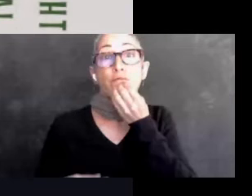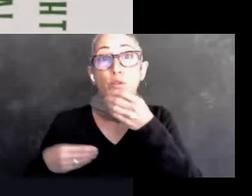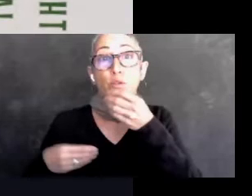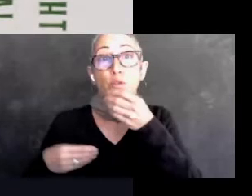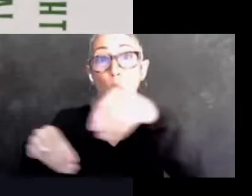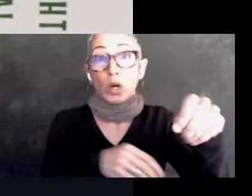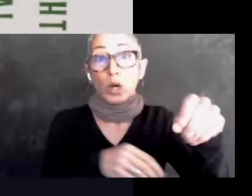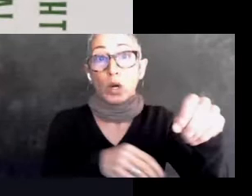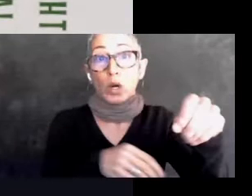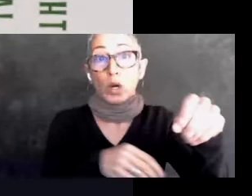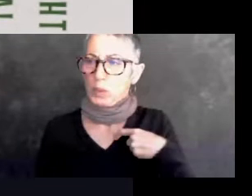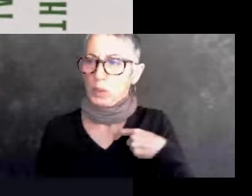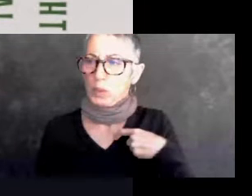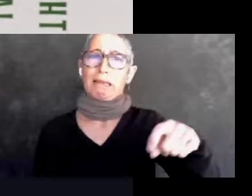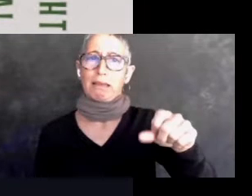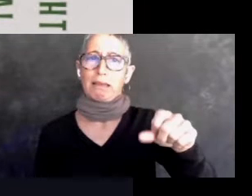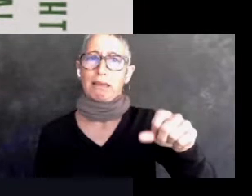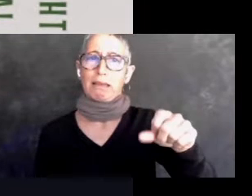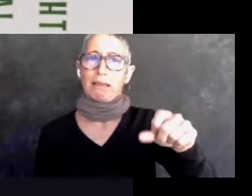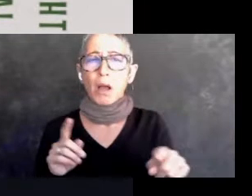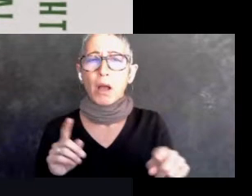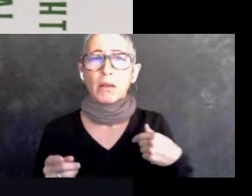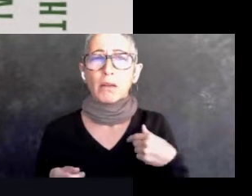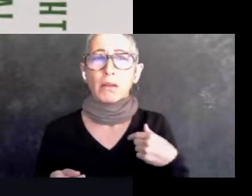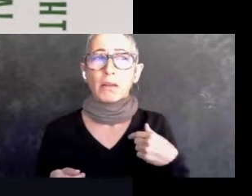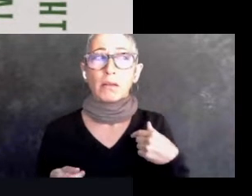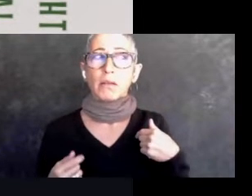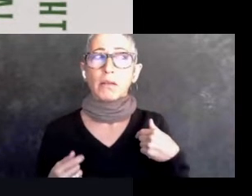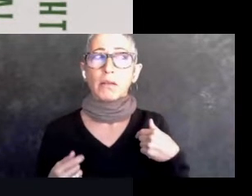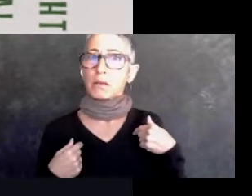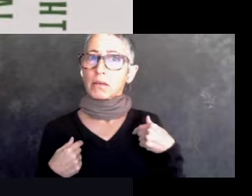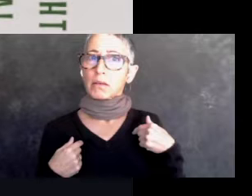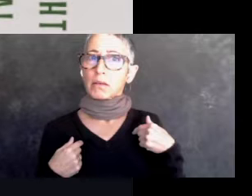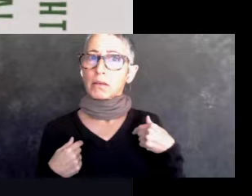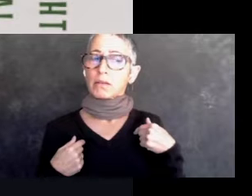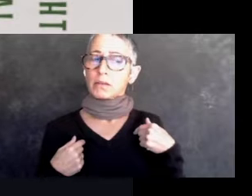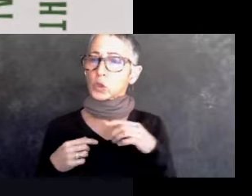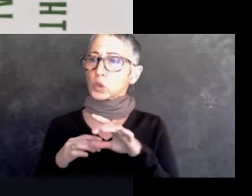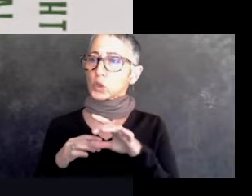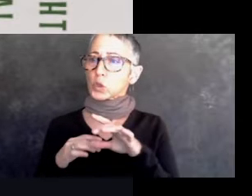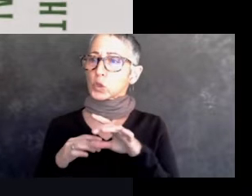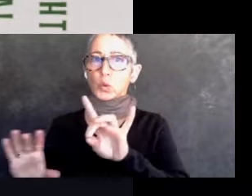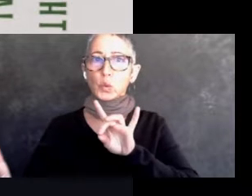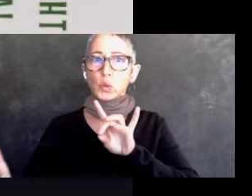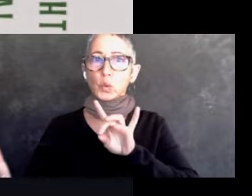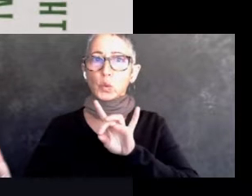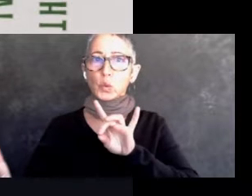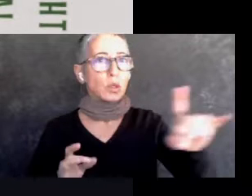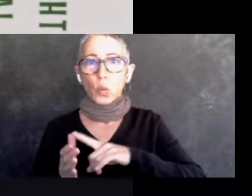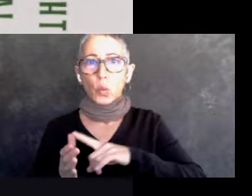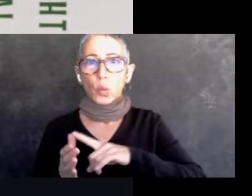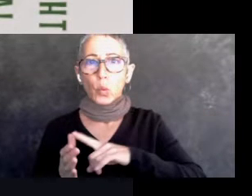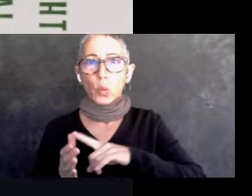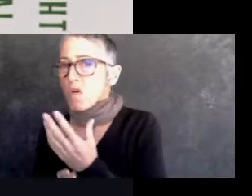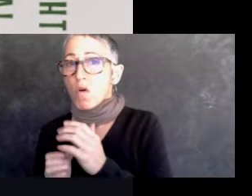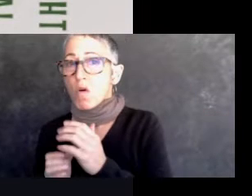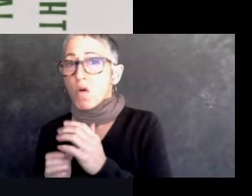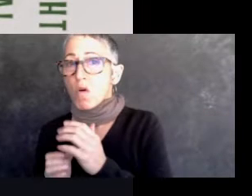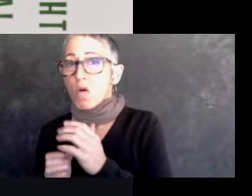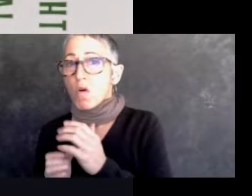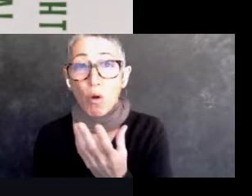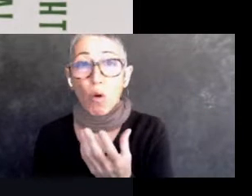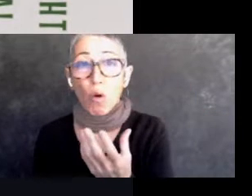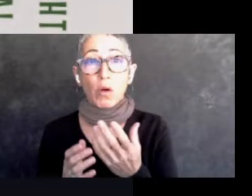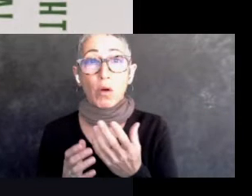necessary. Um, but you know, being able to choose what you grow and how you grow it and where you grow it. Uh, and the fact